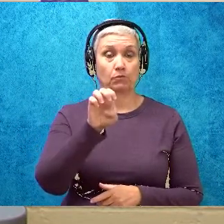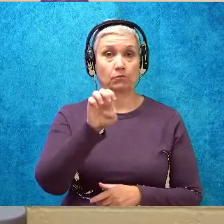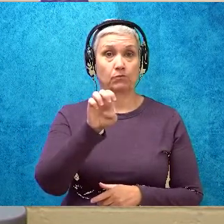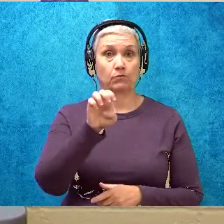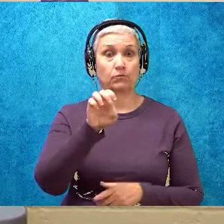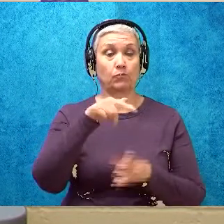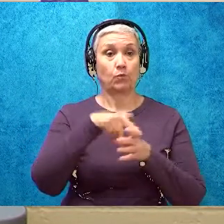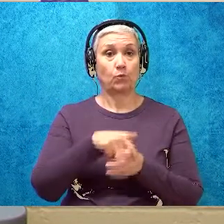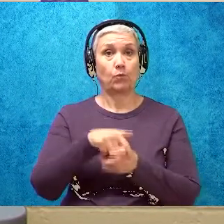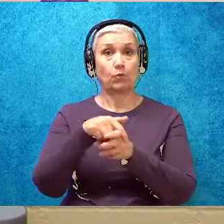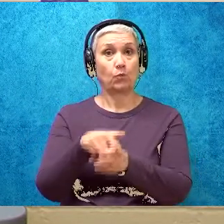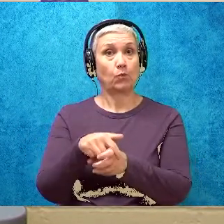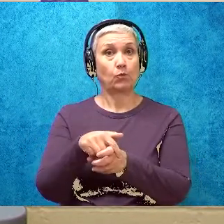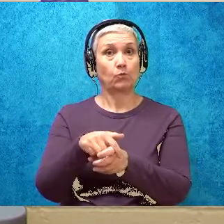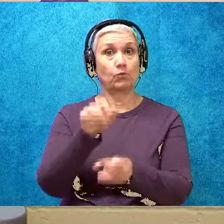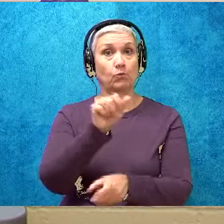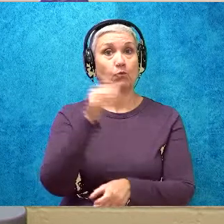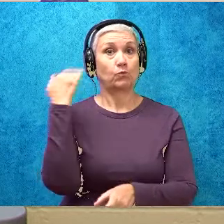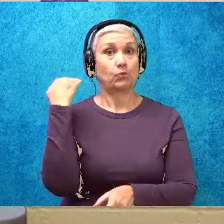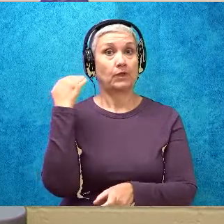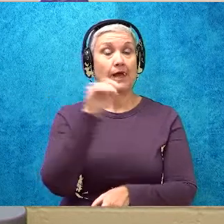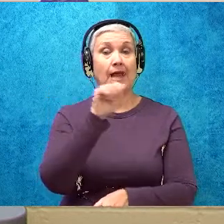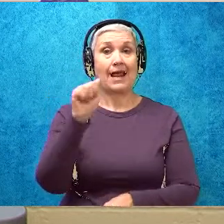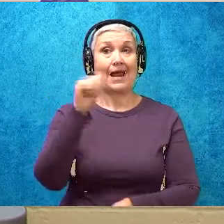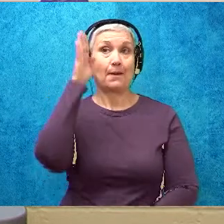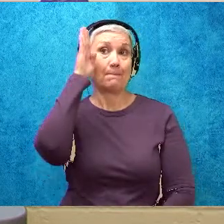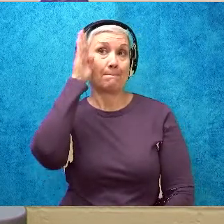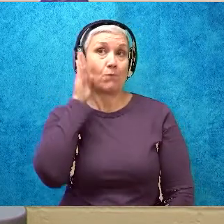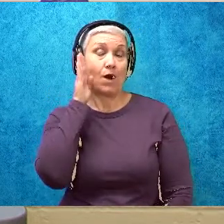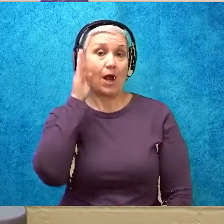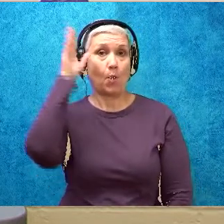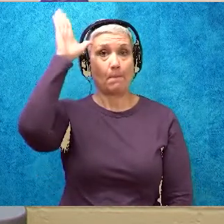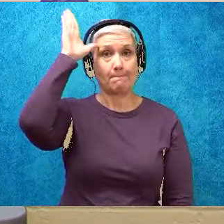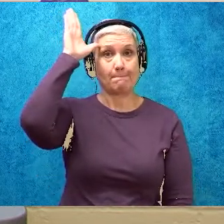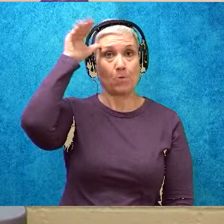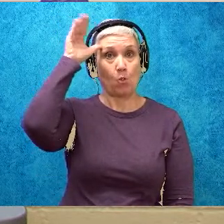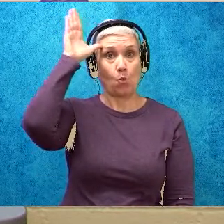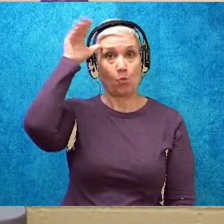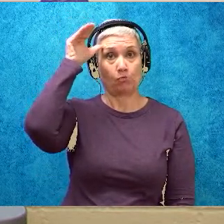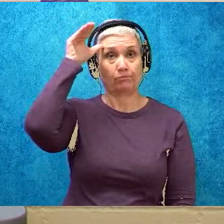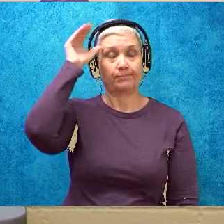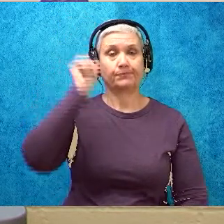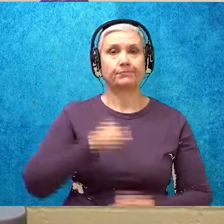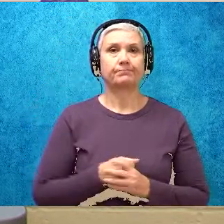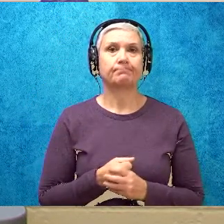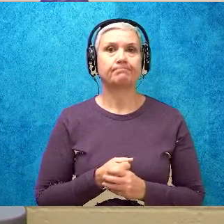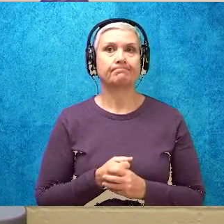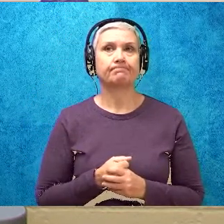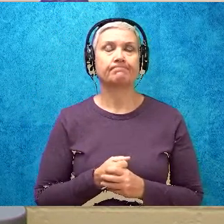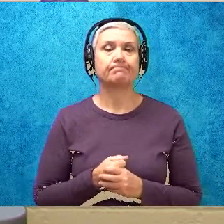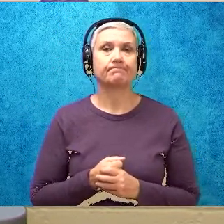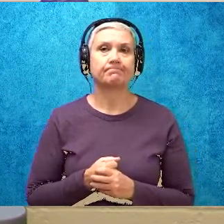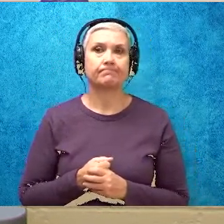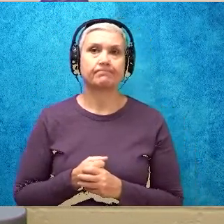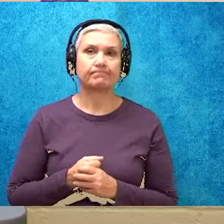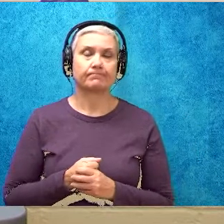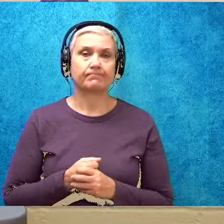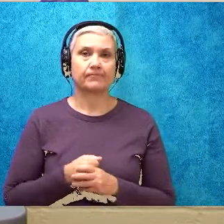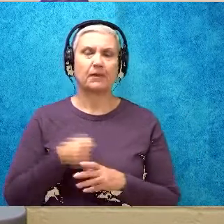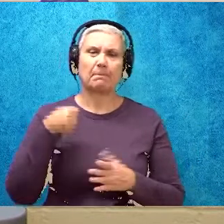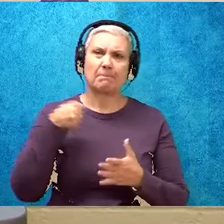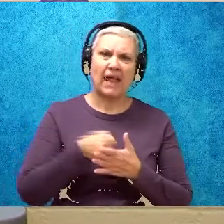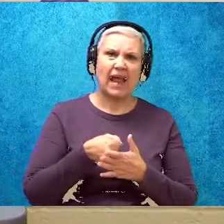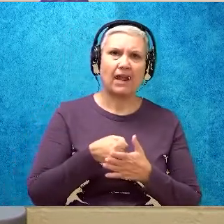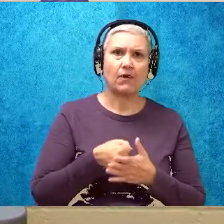Luke rode a brown mule. Let's pound the words in that sentence and say it together.